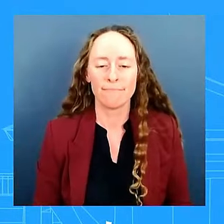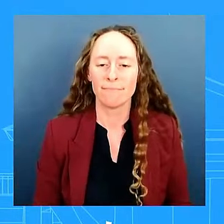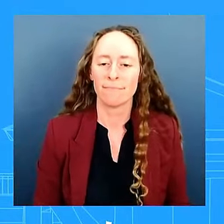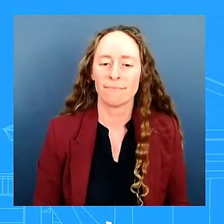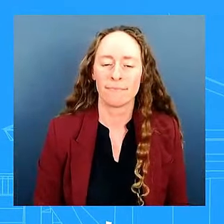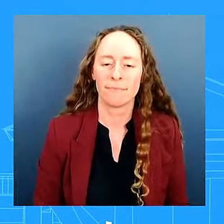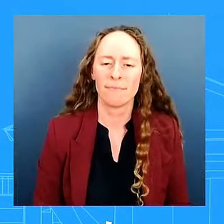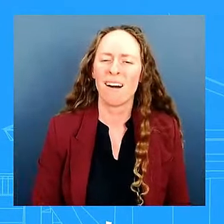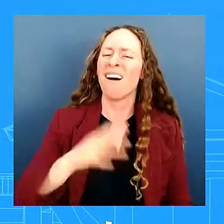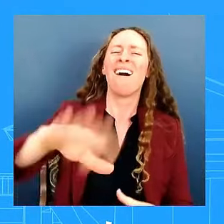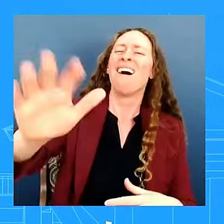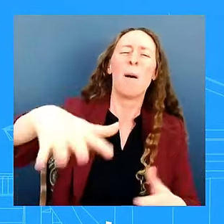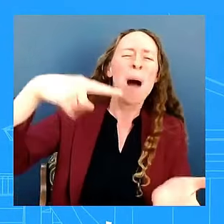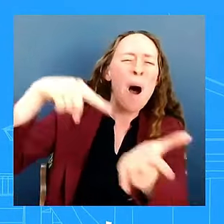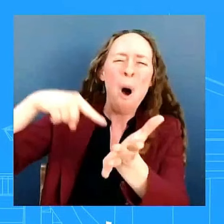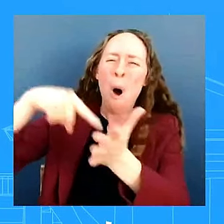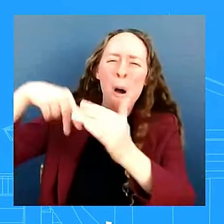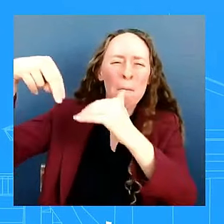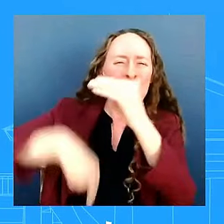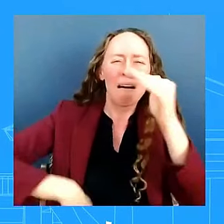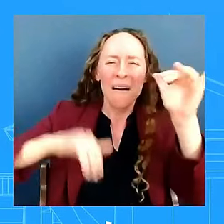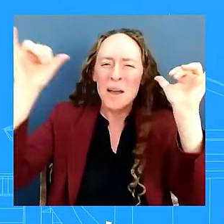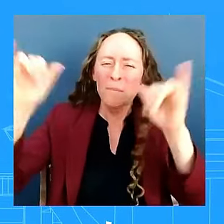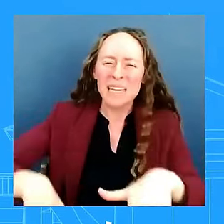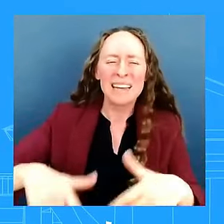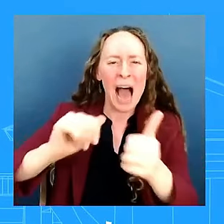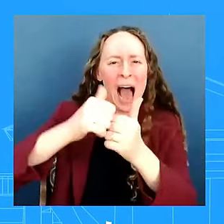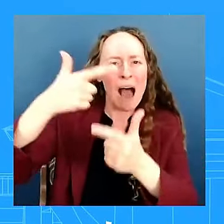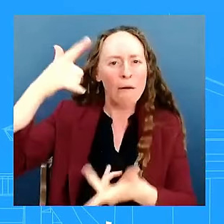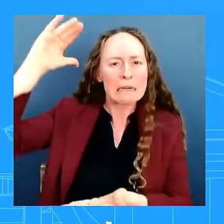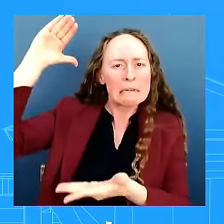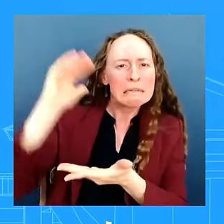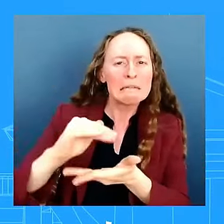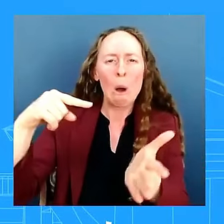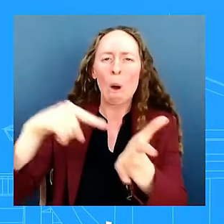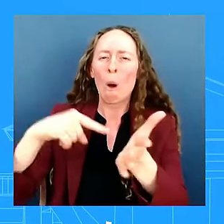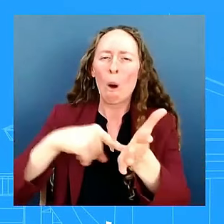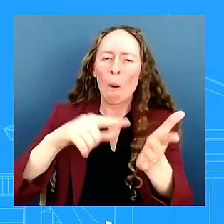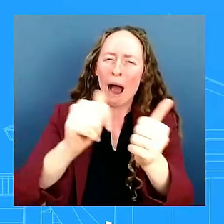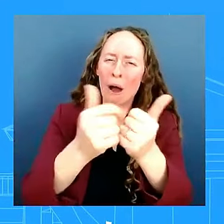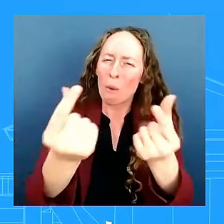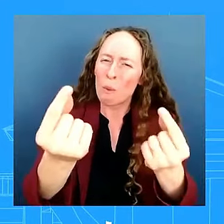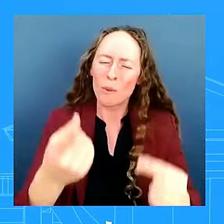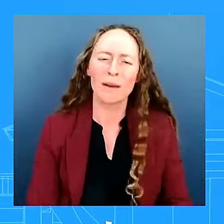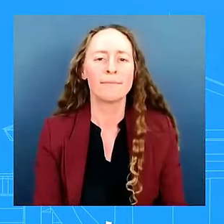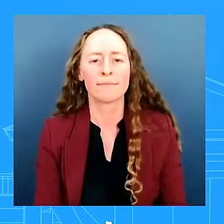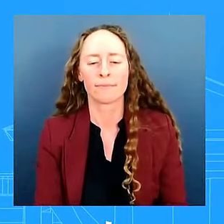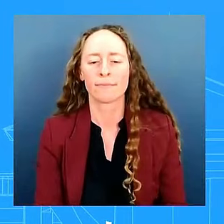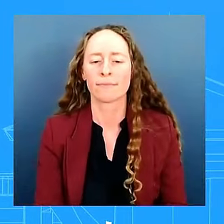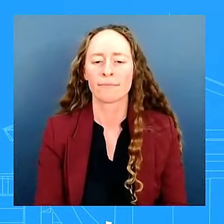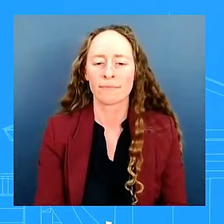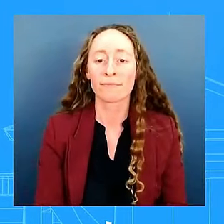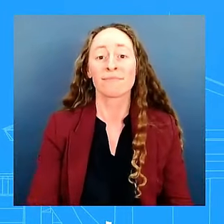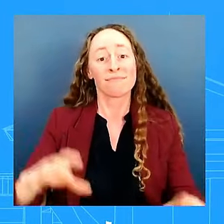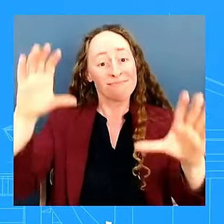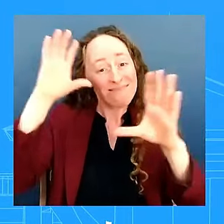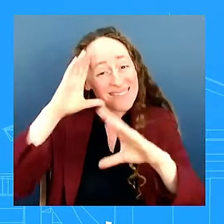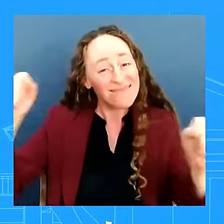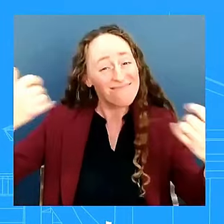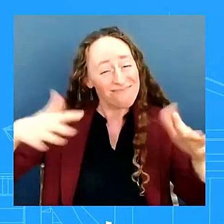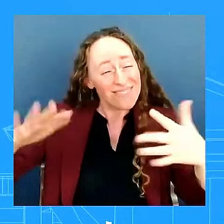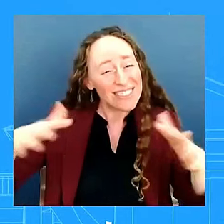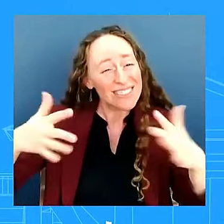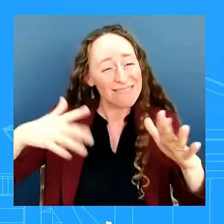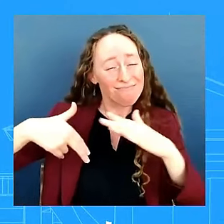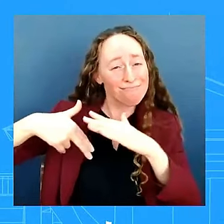and i'm telling you what the president has done one trillion dollars is not a small number in trying to inciting a legislation